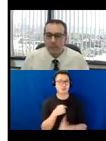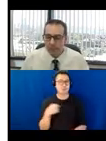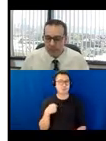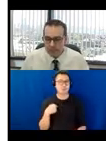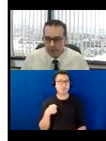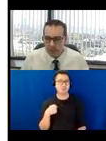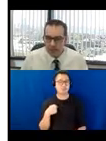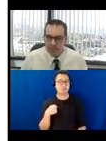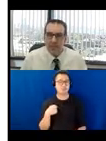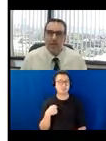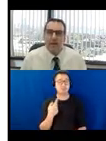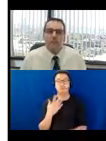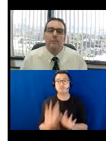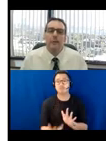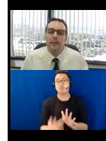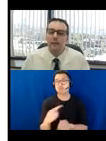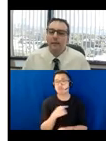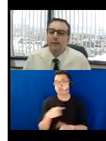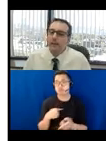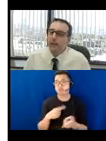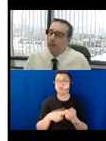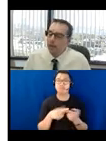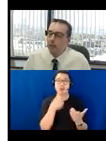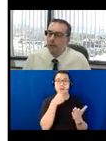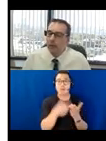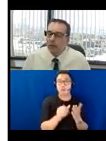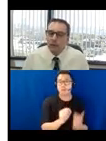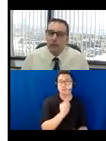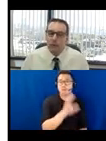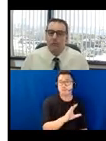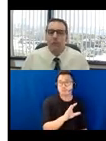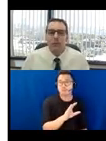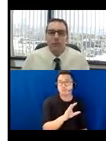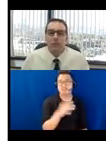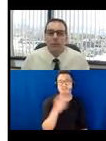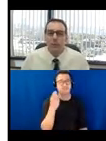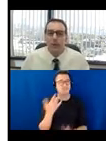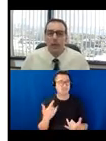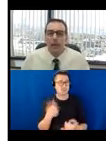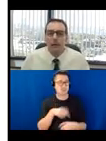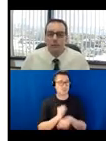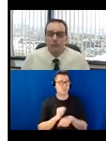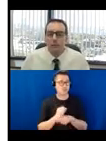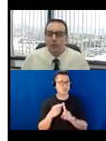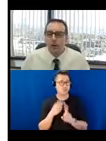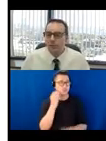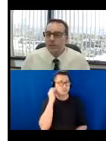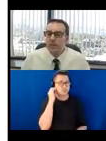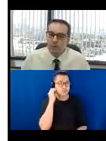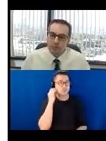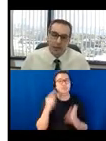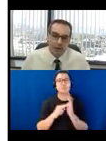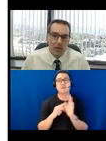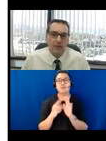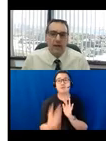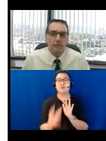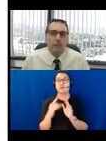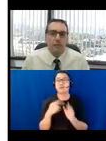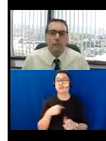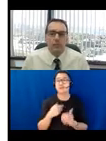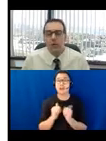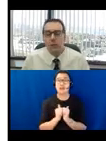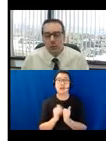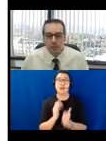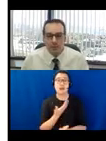You can reach out to contact us either by mail, although we are working from home. So you would want to reach out to us by our contact